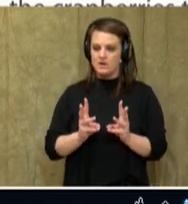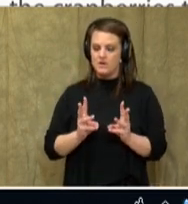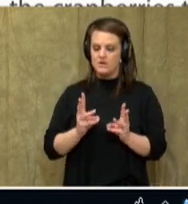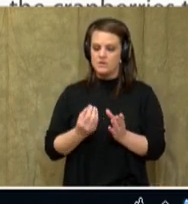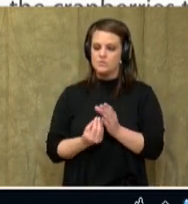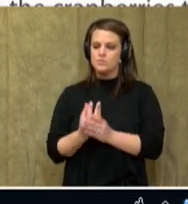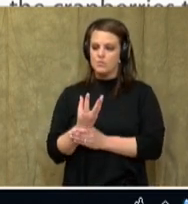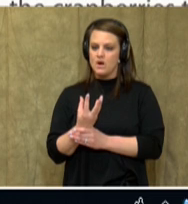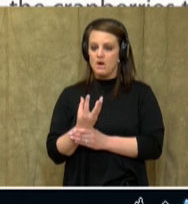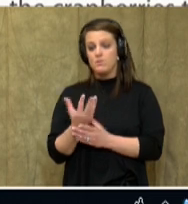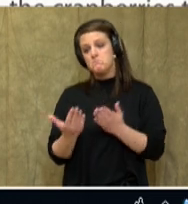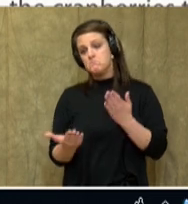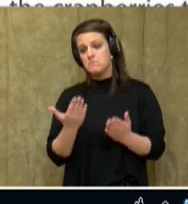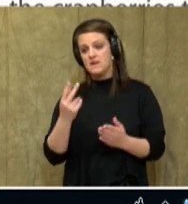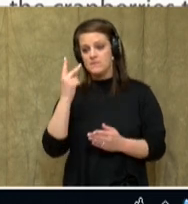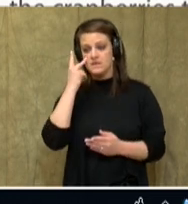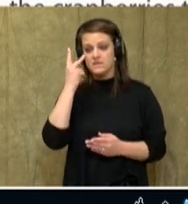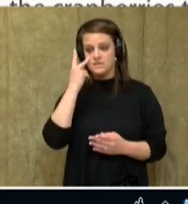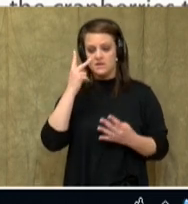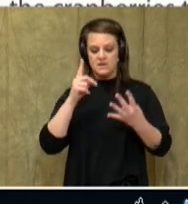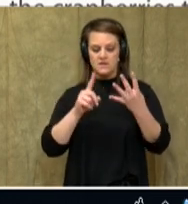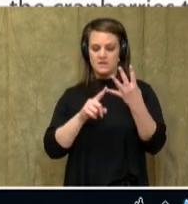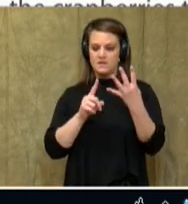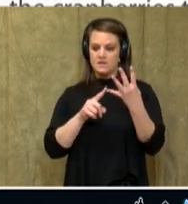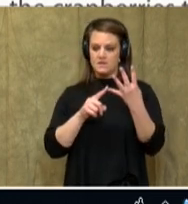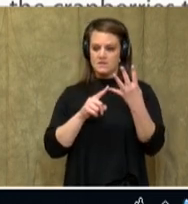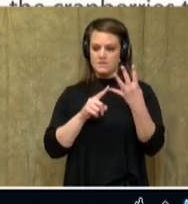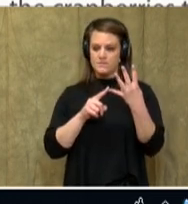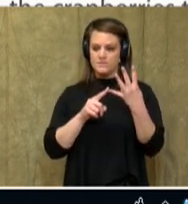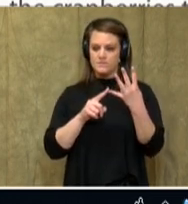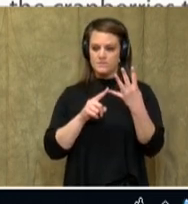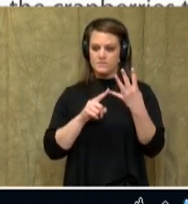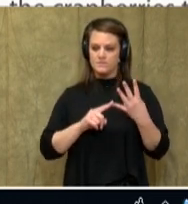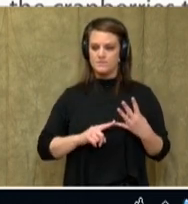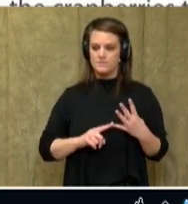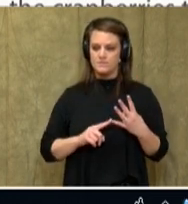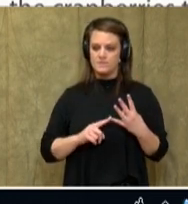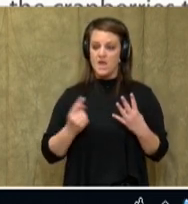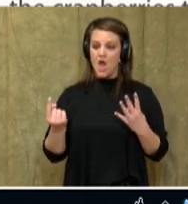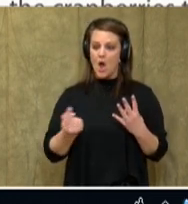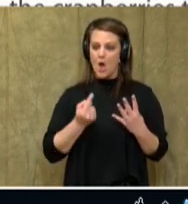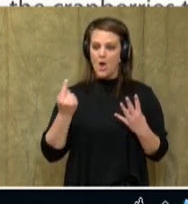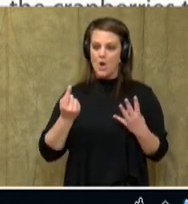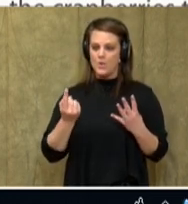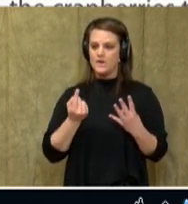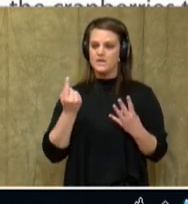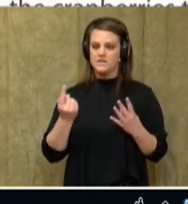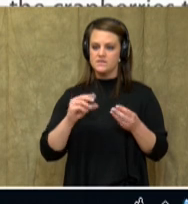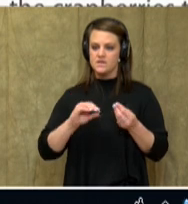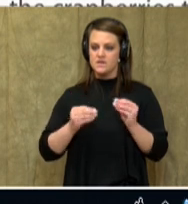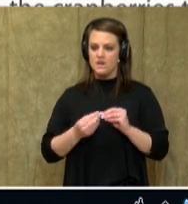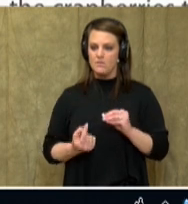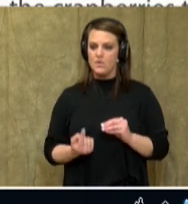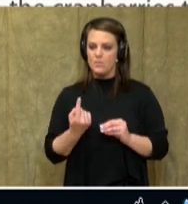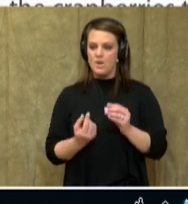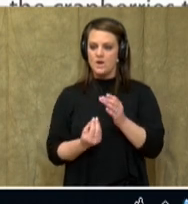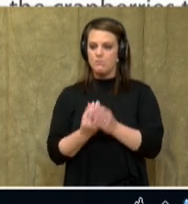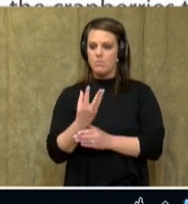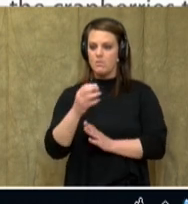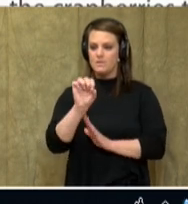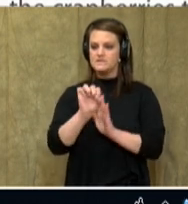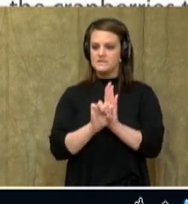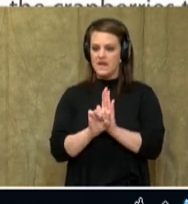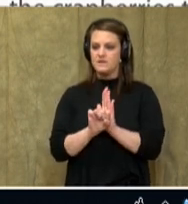That could be it. Let's check out D first, though. It has always been the number one cranberry-producing state.